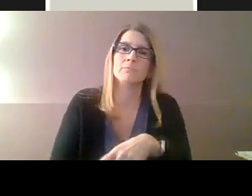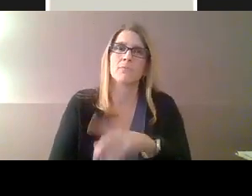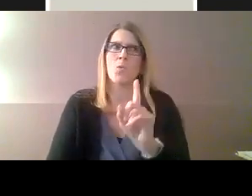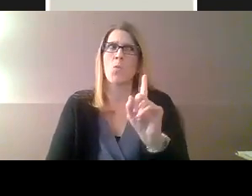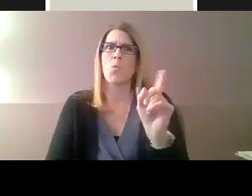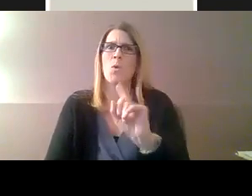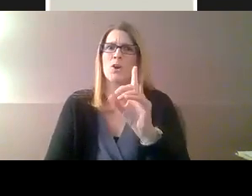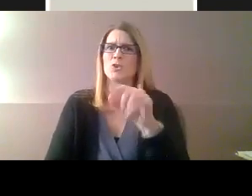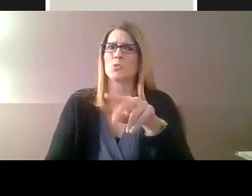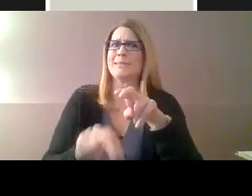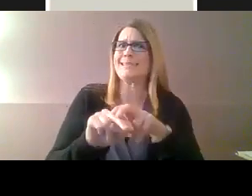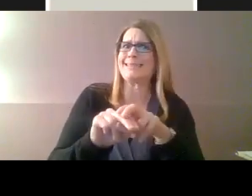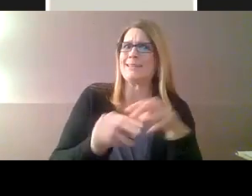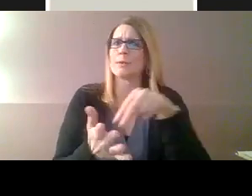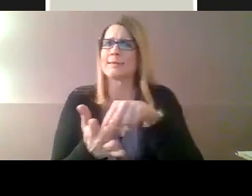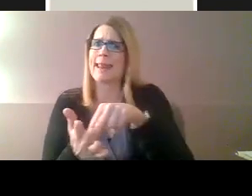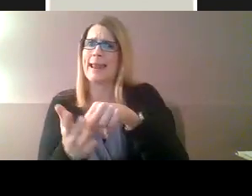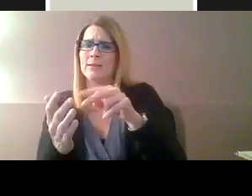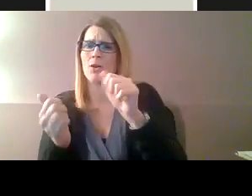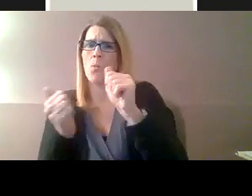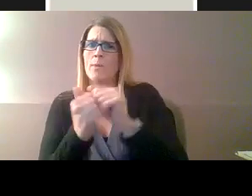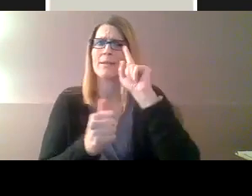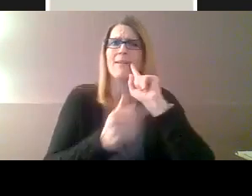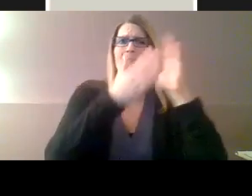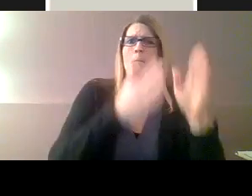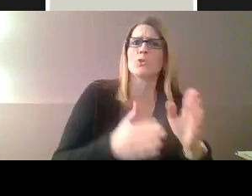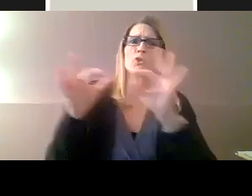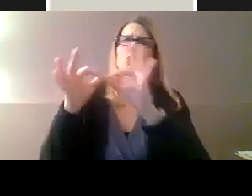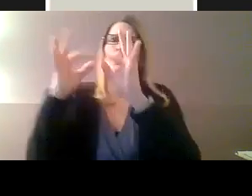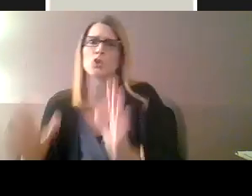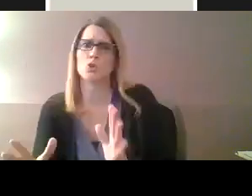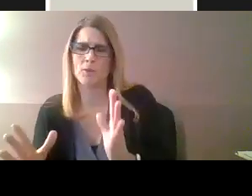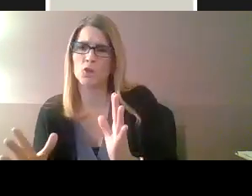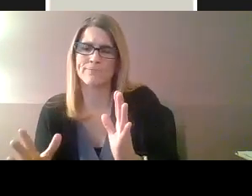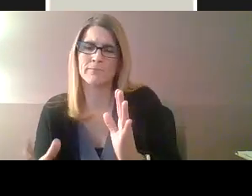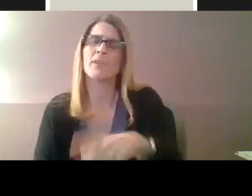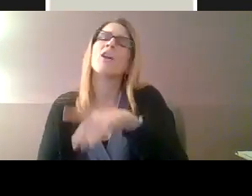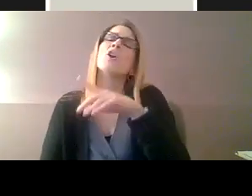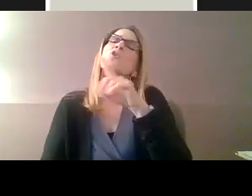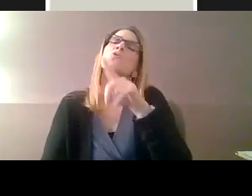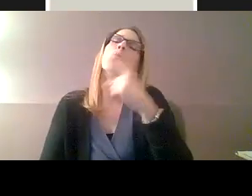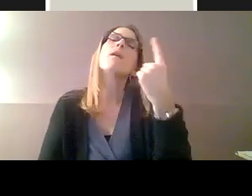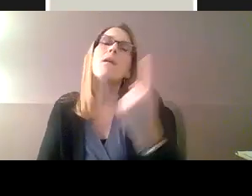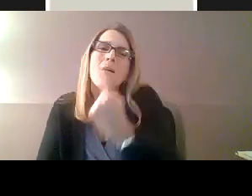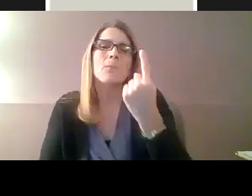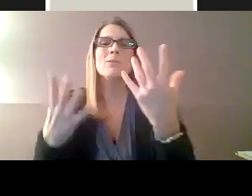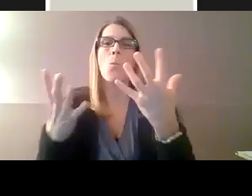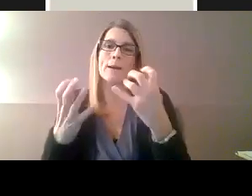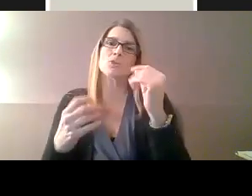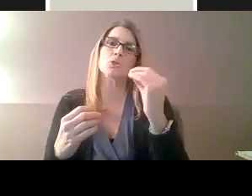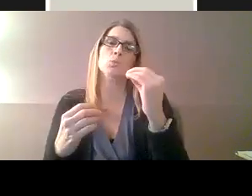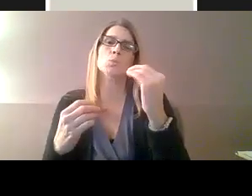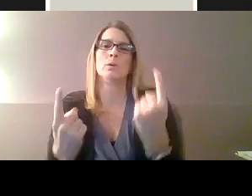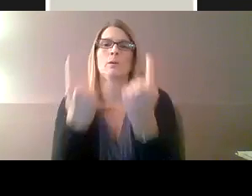to feel more comfortable if you should be in a situation. So a lot of times people ask if you should stand or